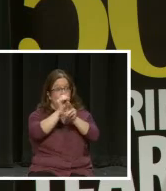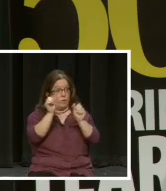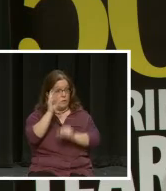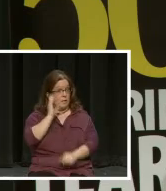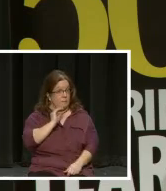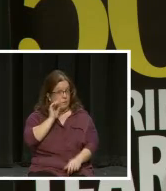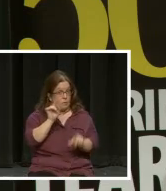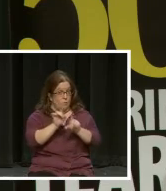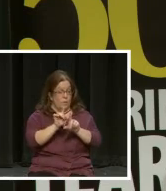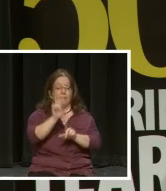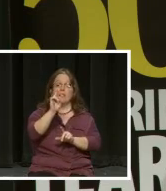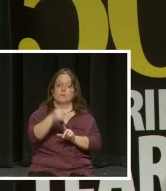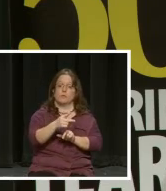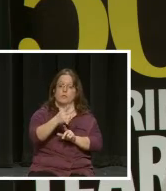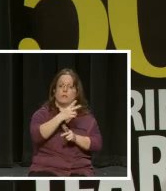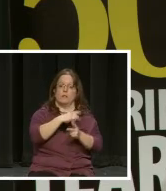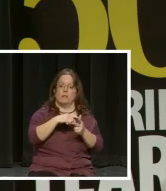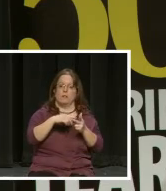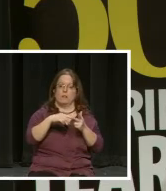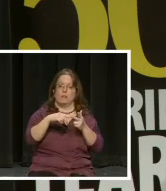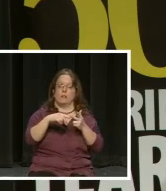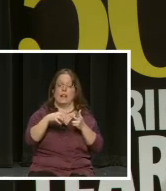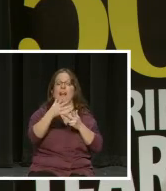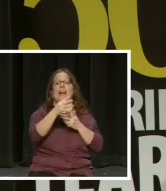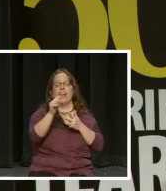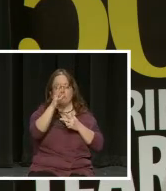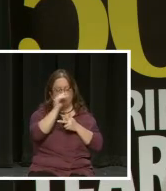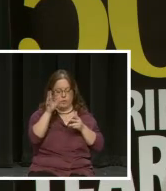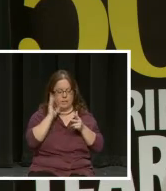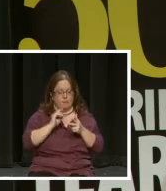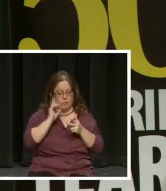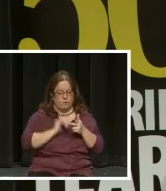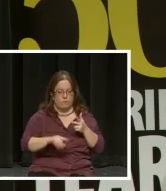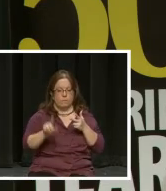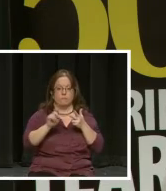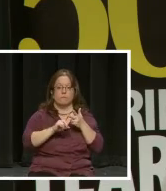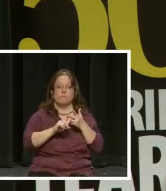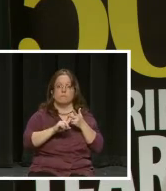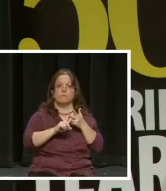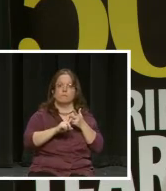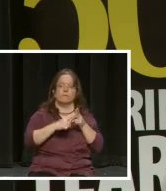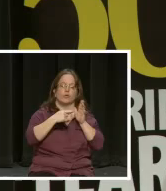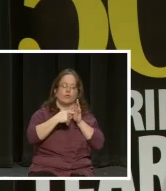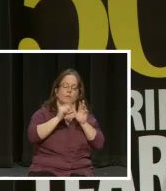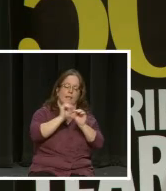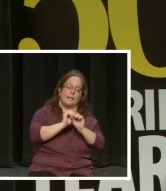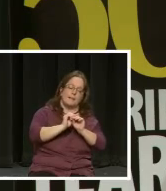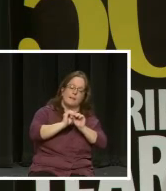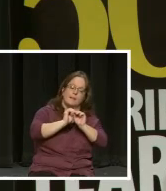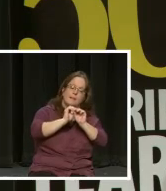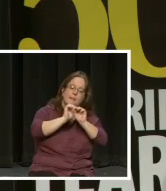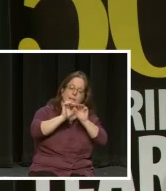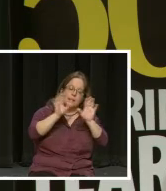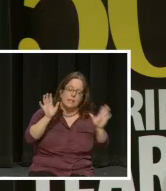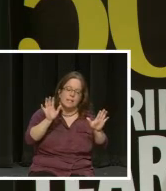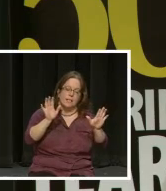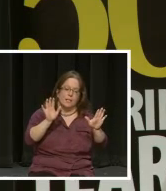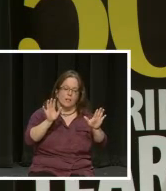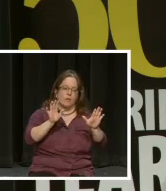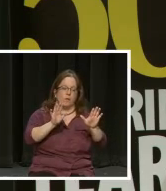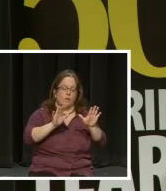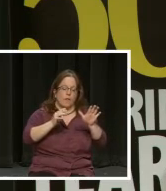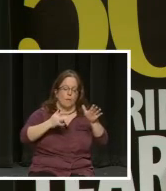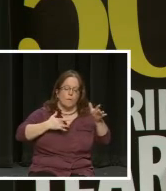experience, vice presidential and then presidential experience. She showed clear and unbound